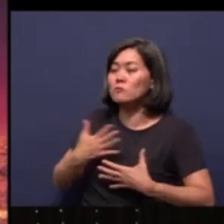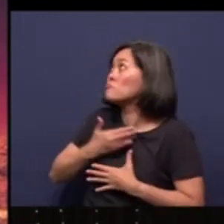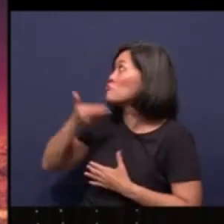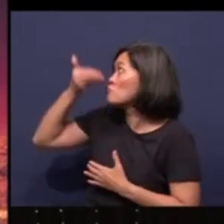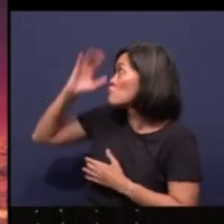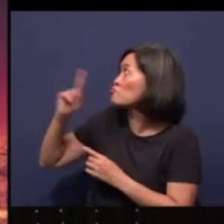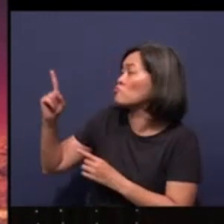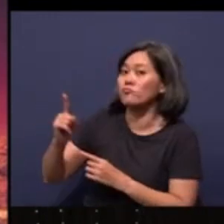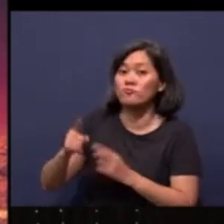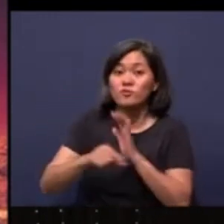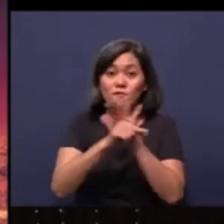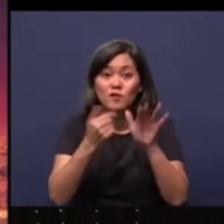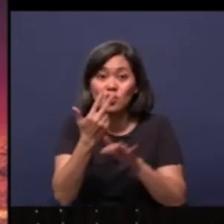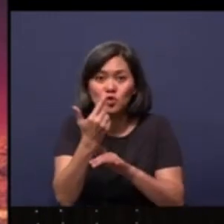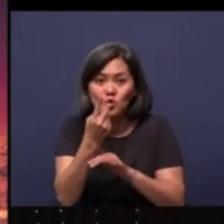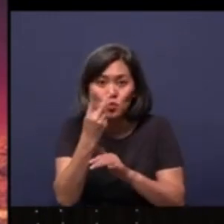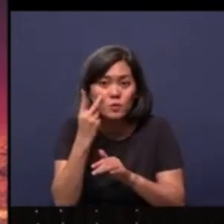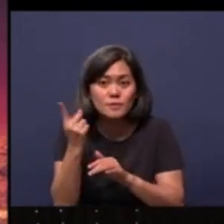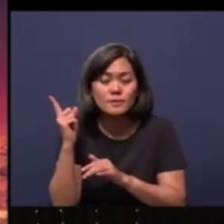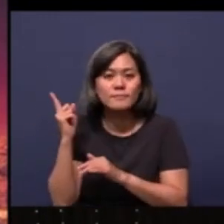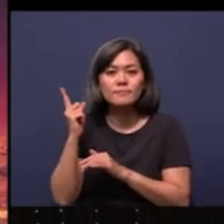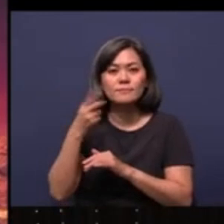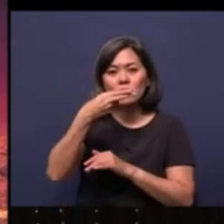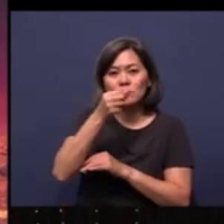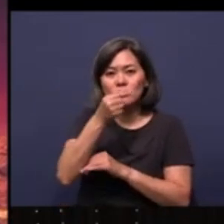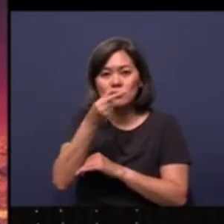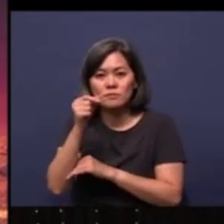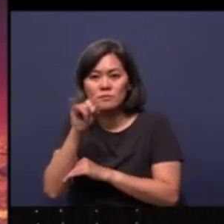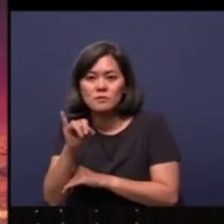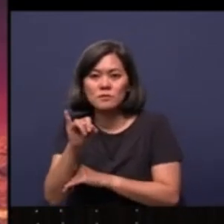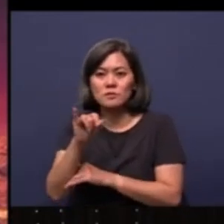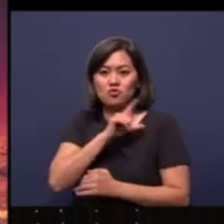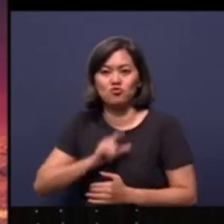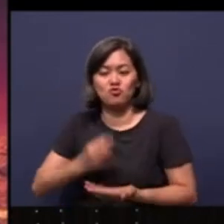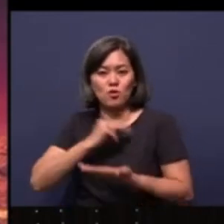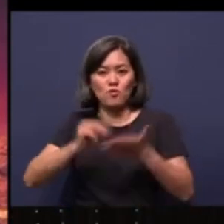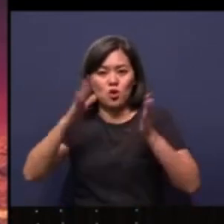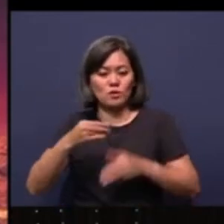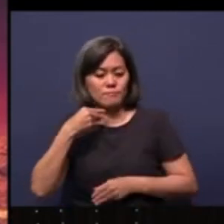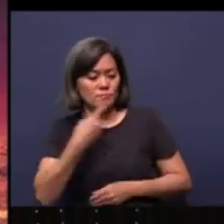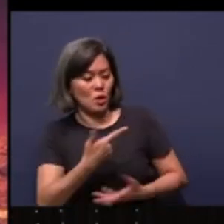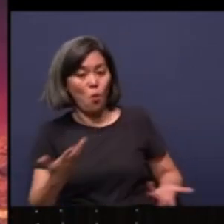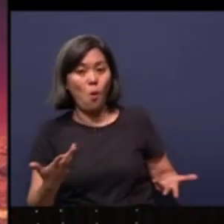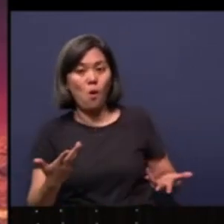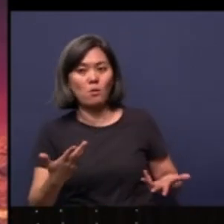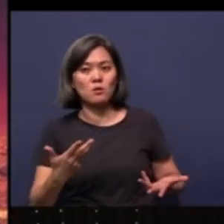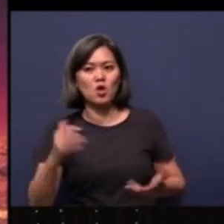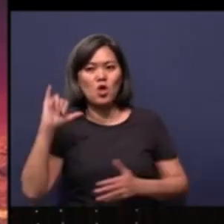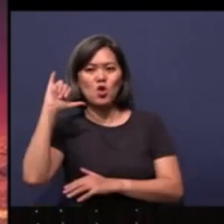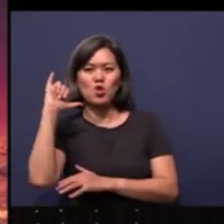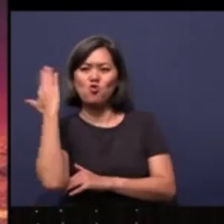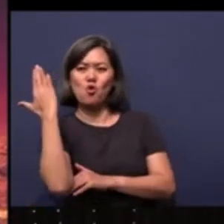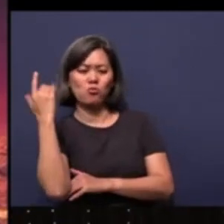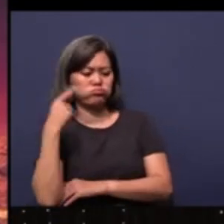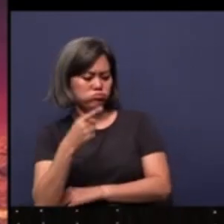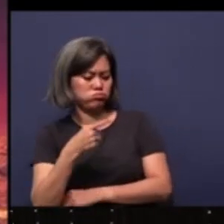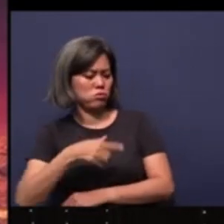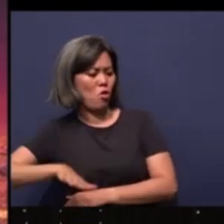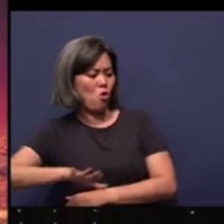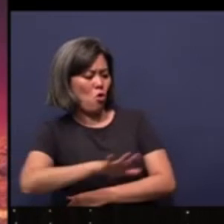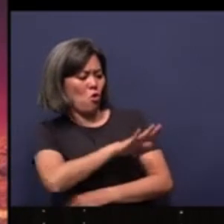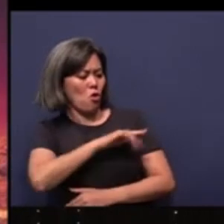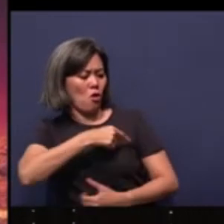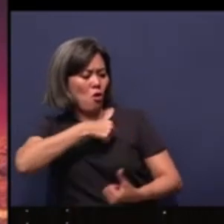13, here you read that Haggai, the Lord's messenger, gave the message. And verse 14, the Lord stirred up